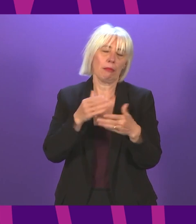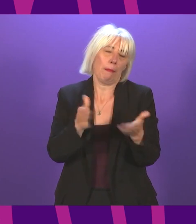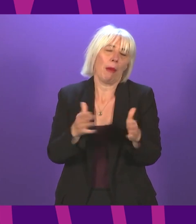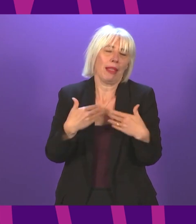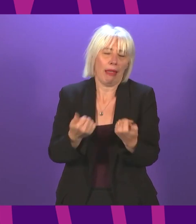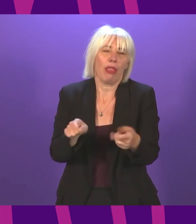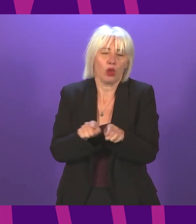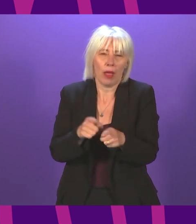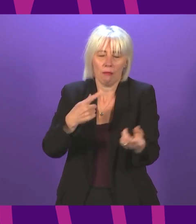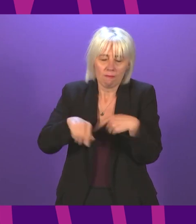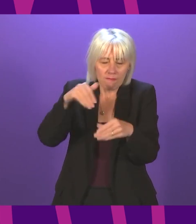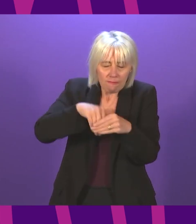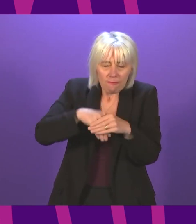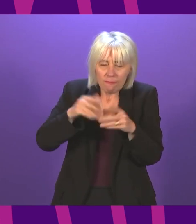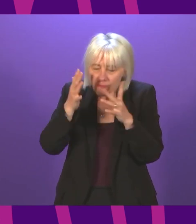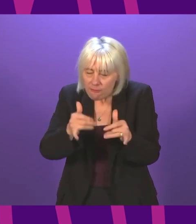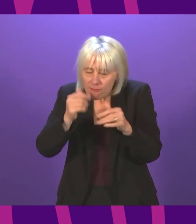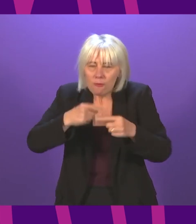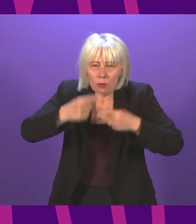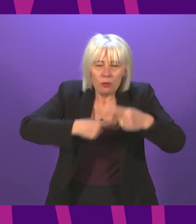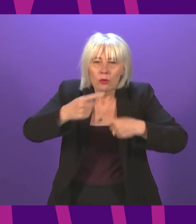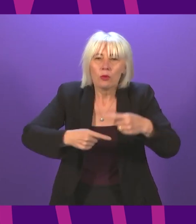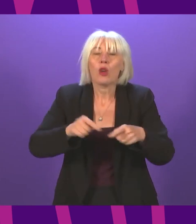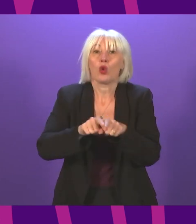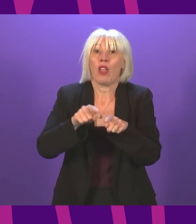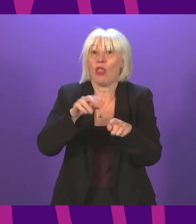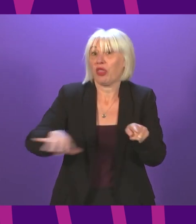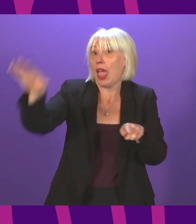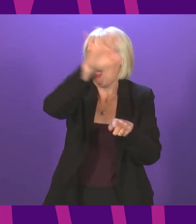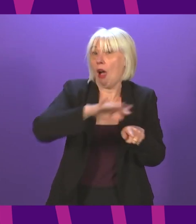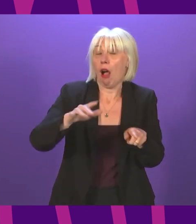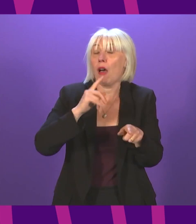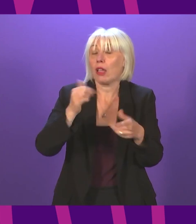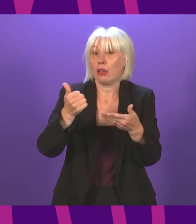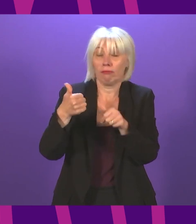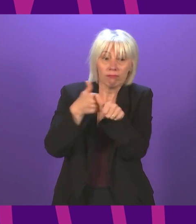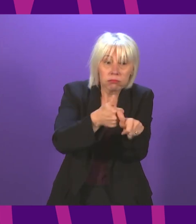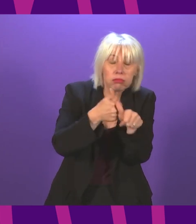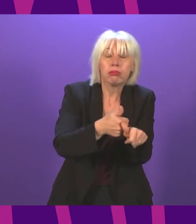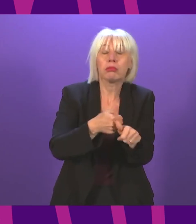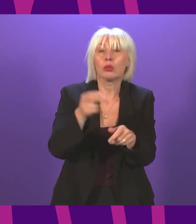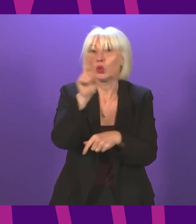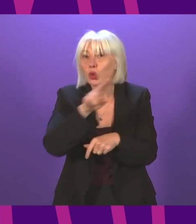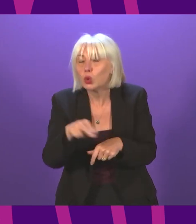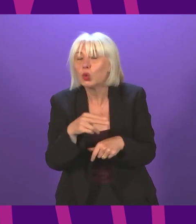health teams are there in every area of Scotland to offer advice and support to schools or others who need it.